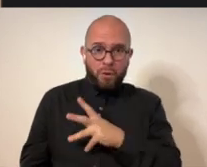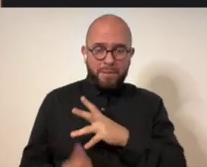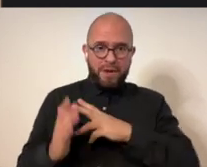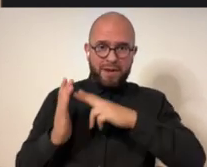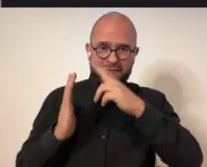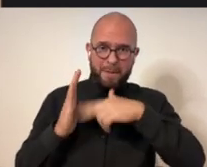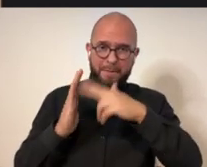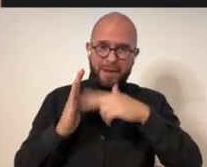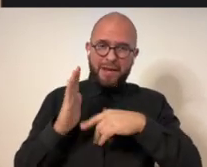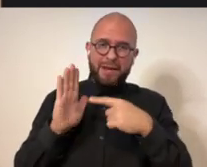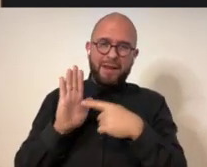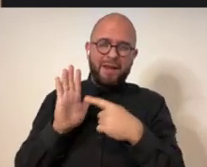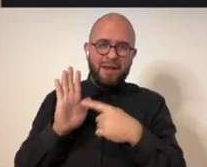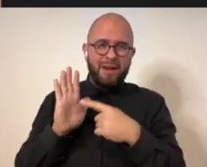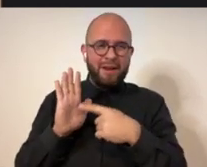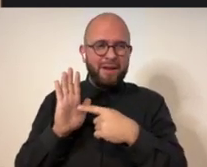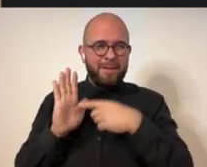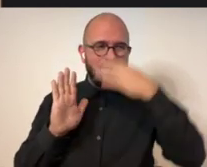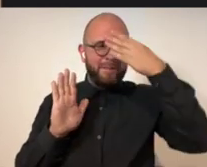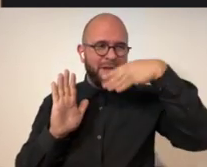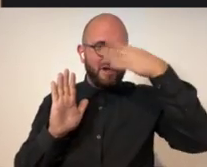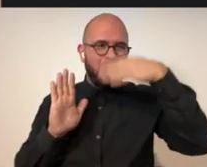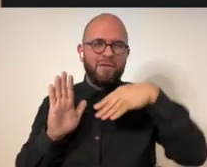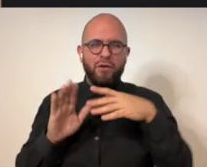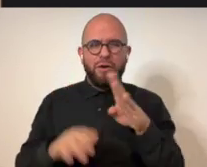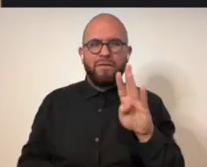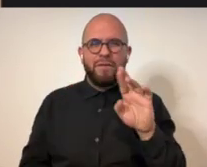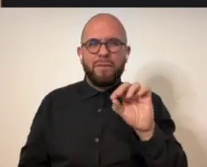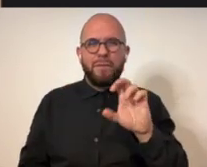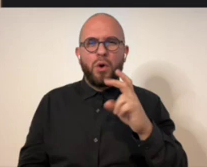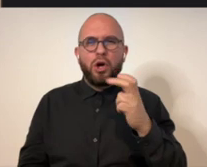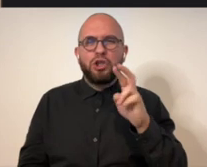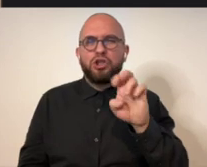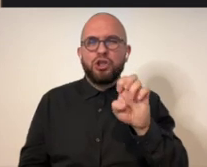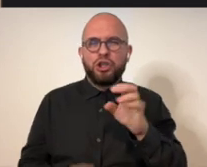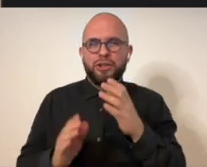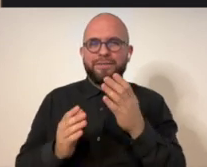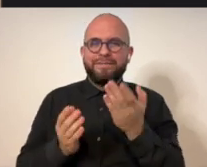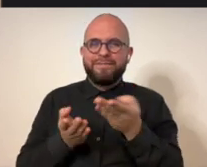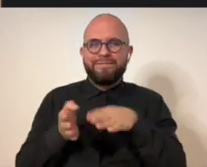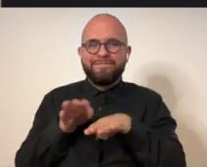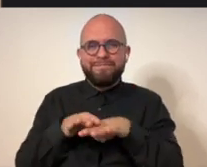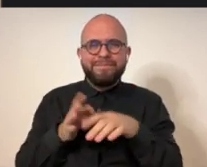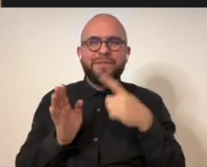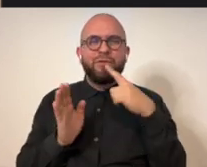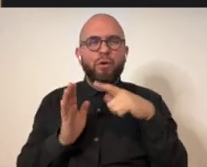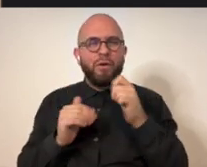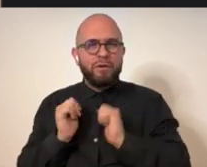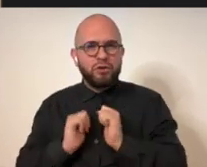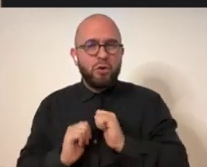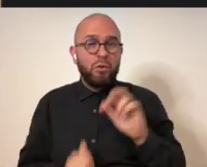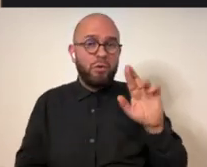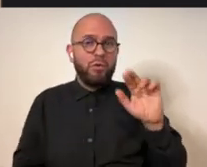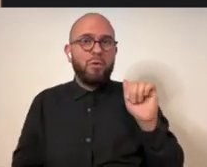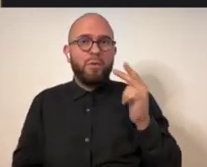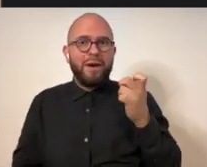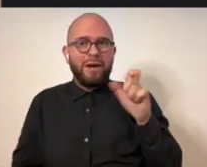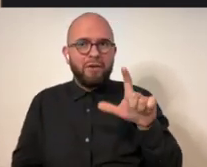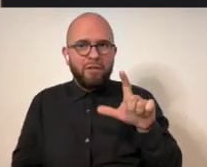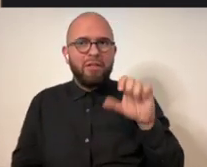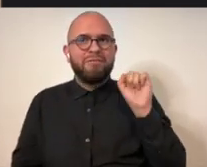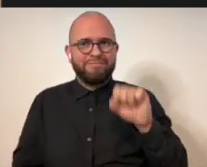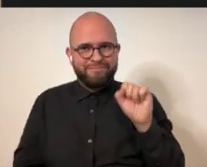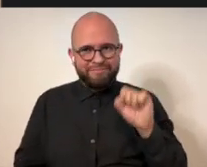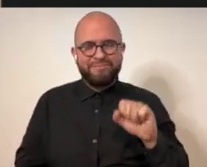the, the, the woman who painted the cover of the, of the brochure for the